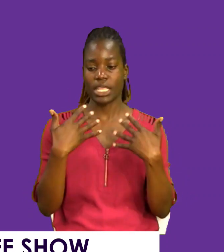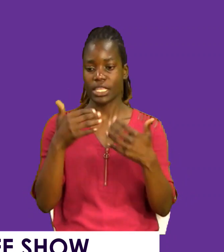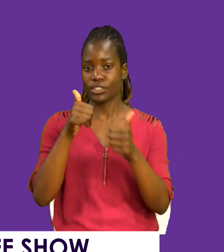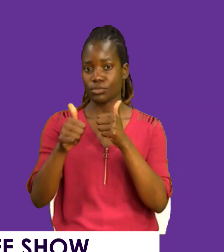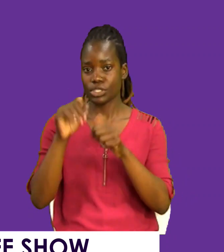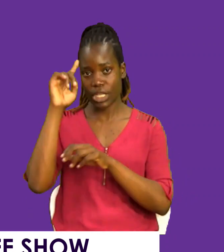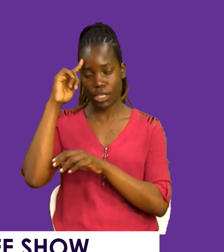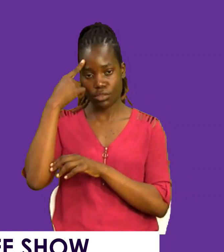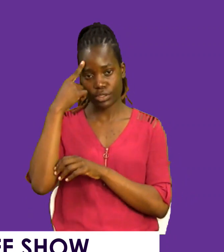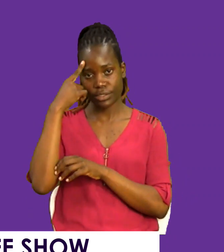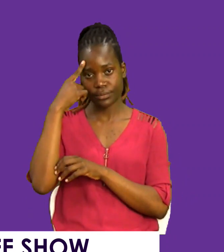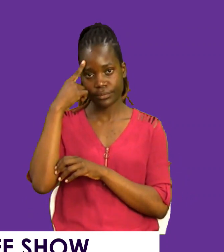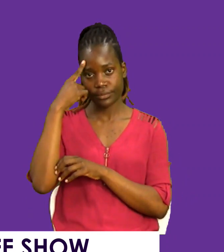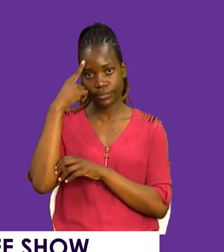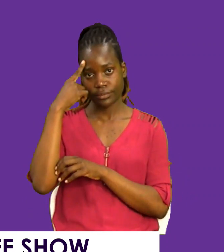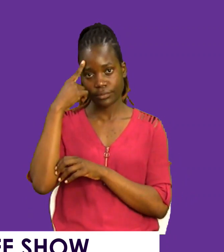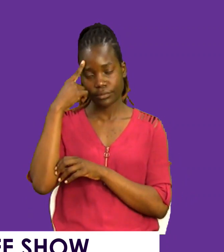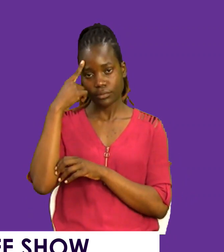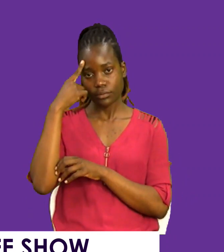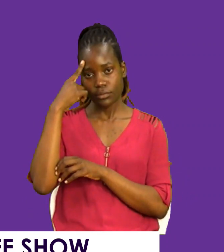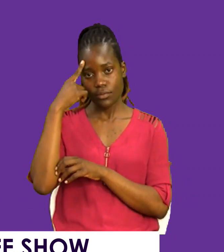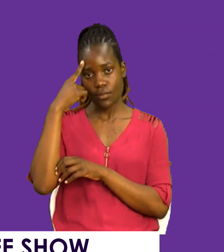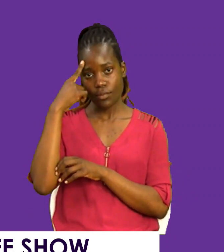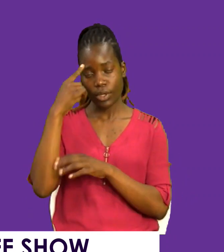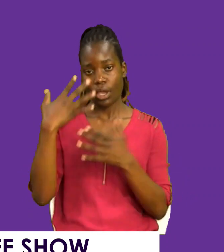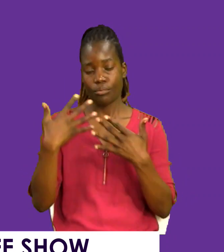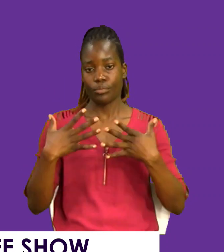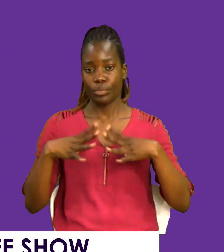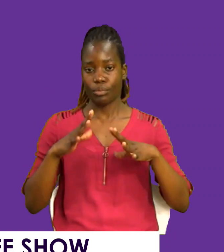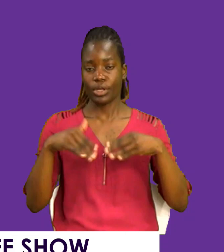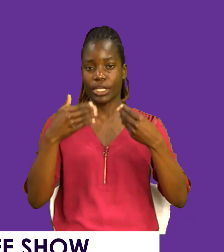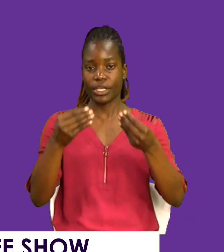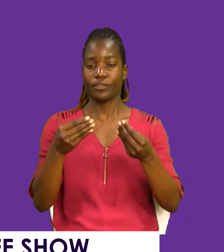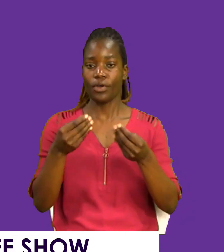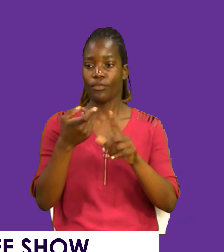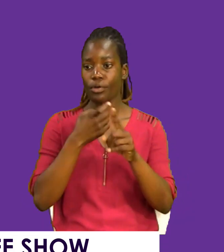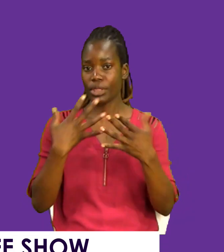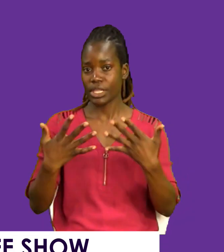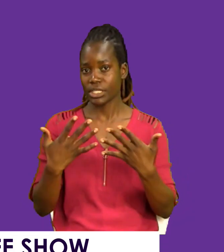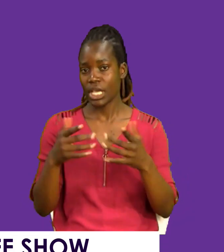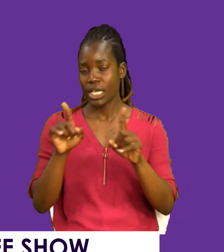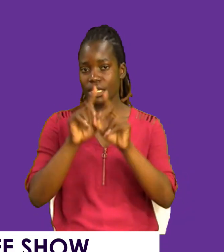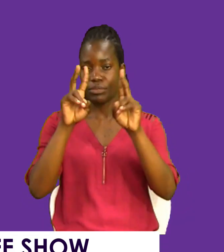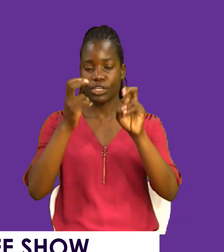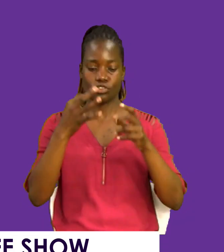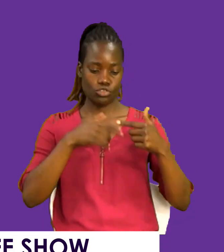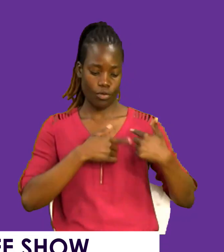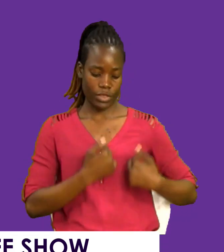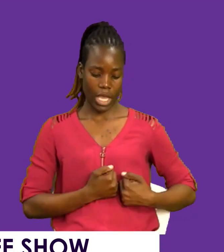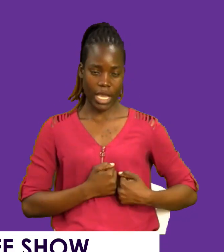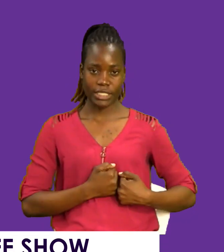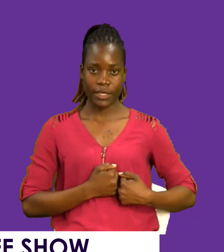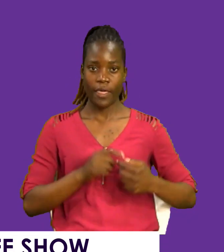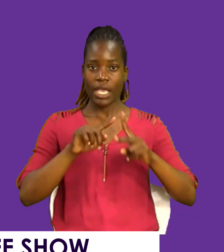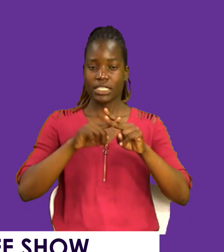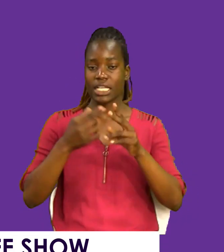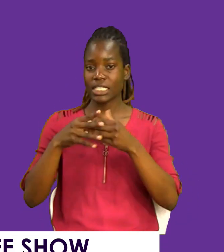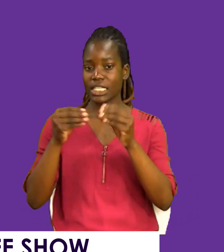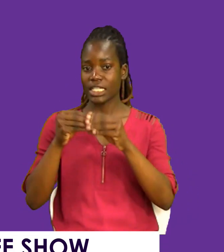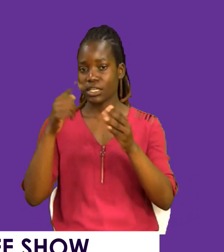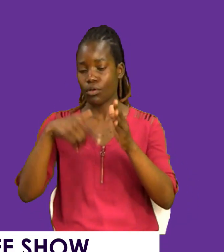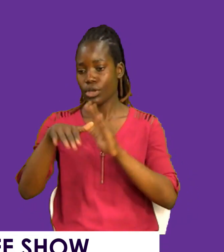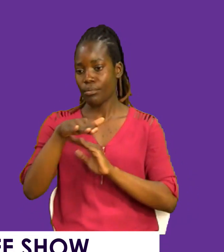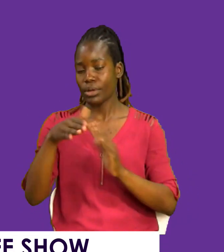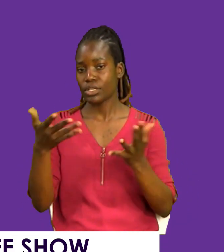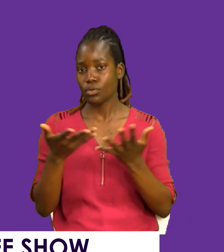that they have thought over. You know, people give out of things of the issues of their heart. You know, start creating a